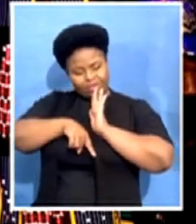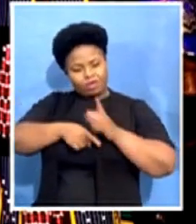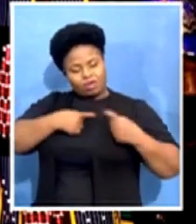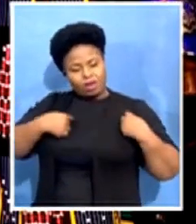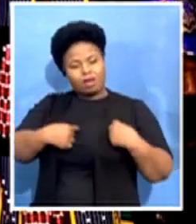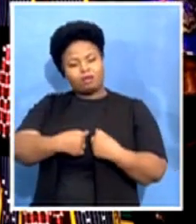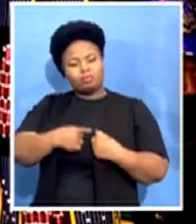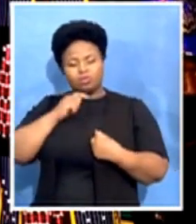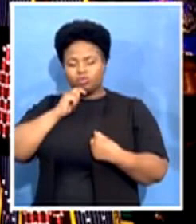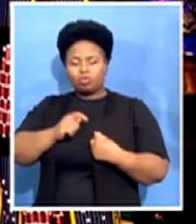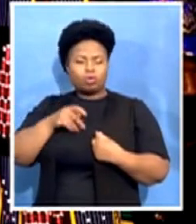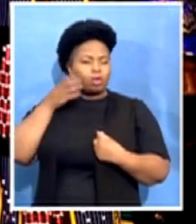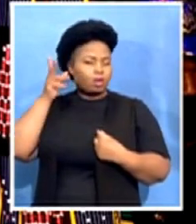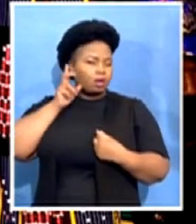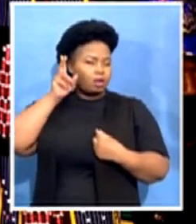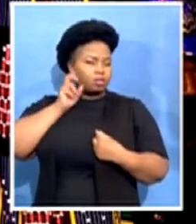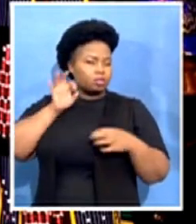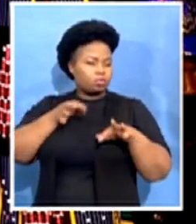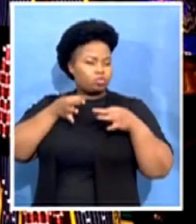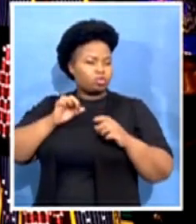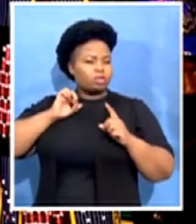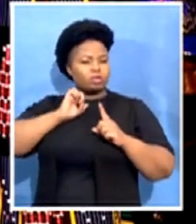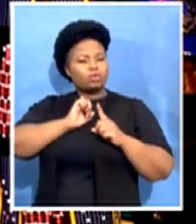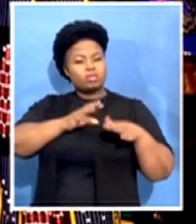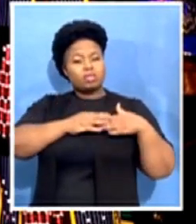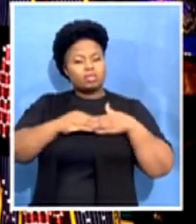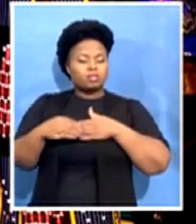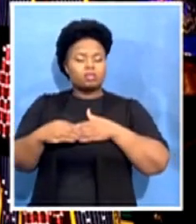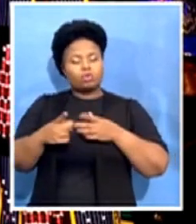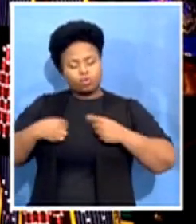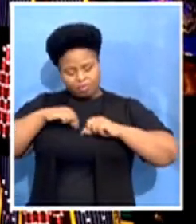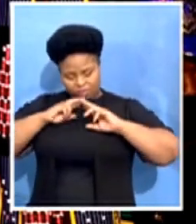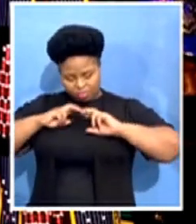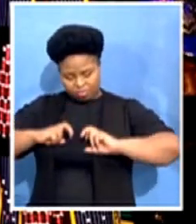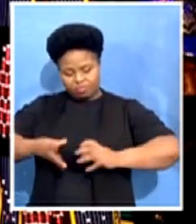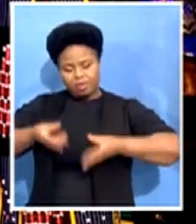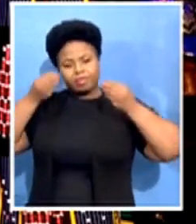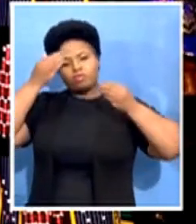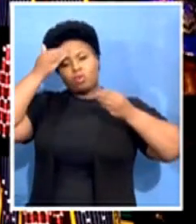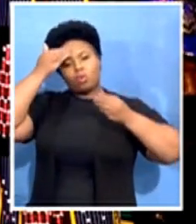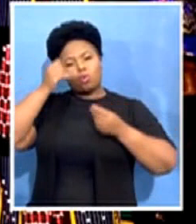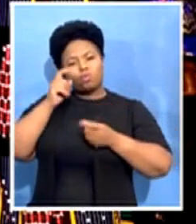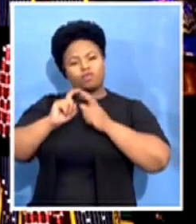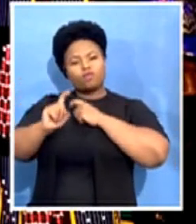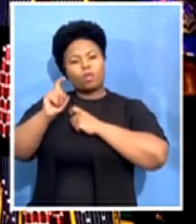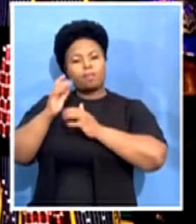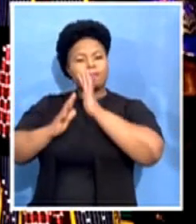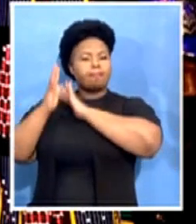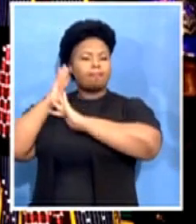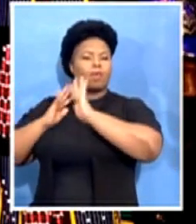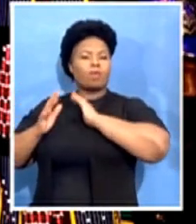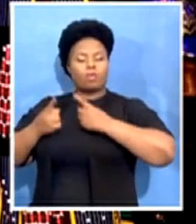quest for the rediscovery of our roots as the children of the soil. It is through